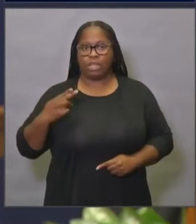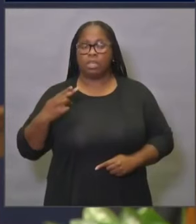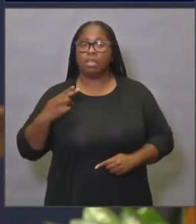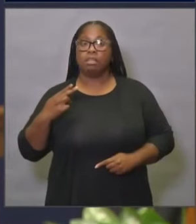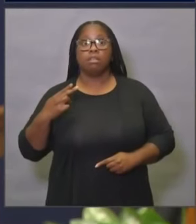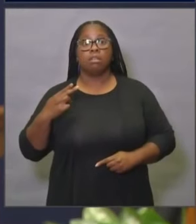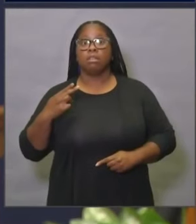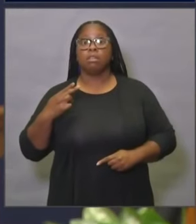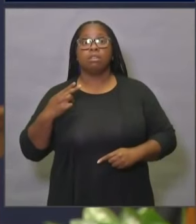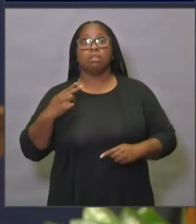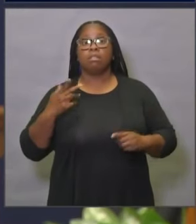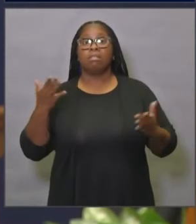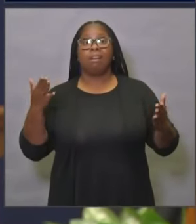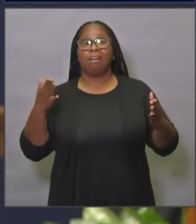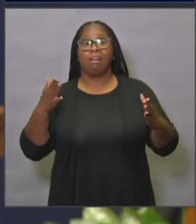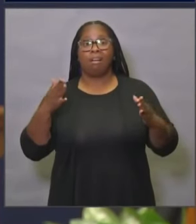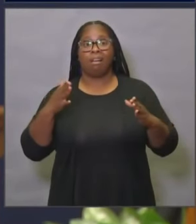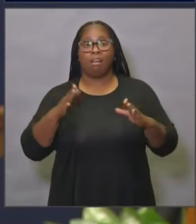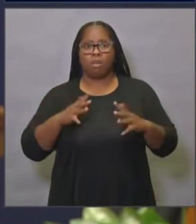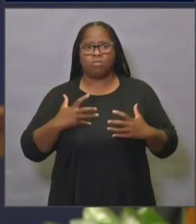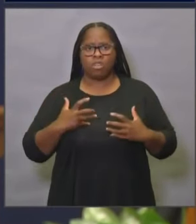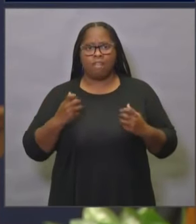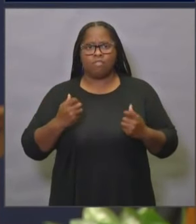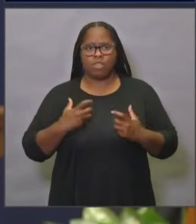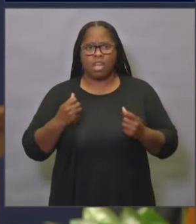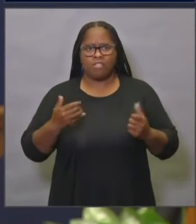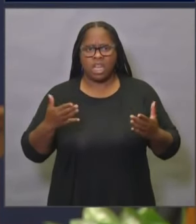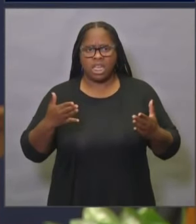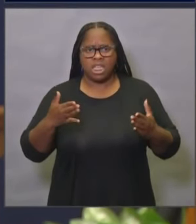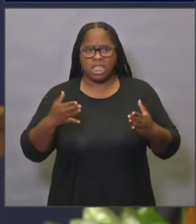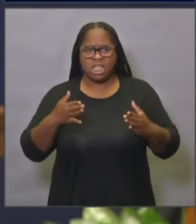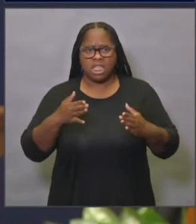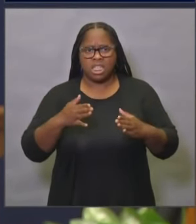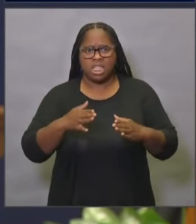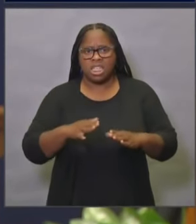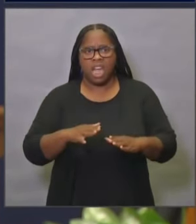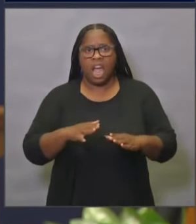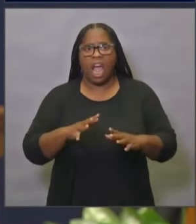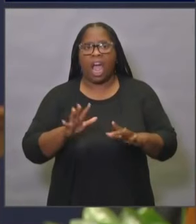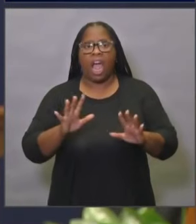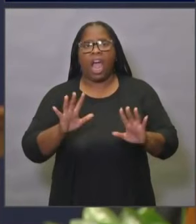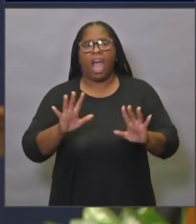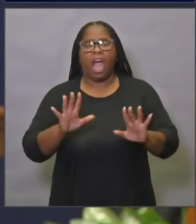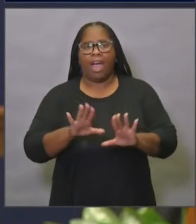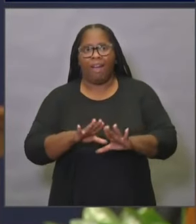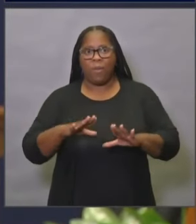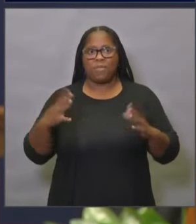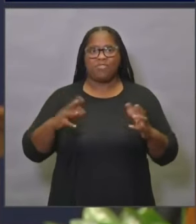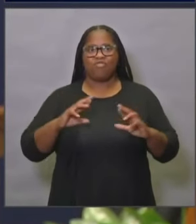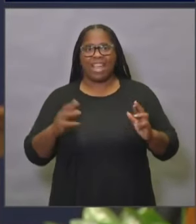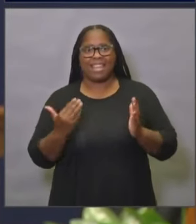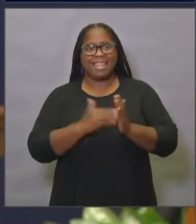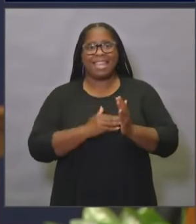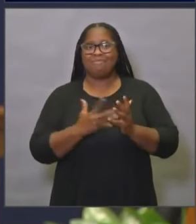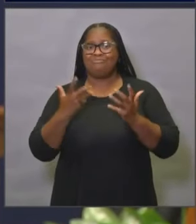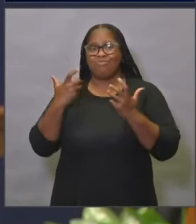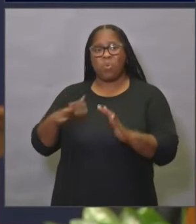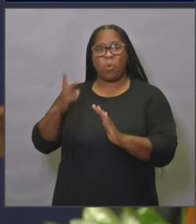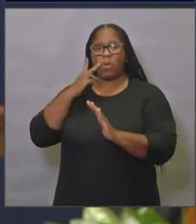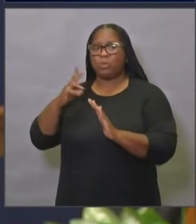stages of recovery, we don't experience the spike in cases, hospitalizations, and tragically deaths that we all saw in July.